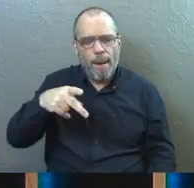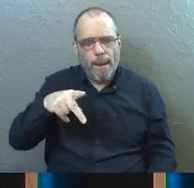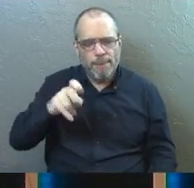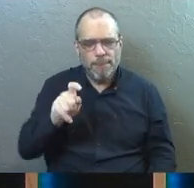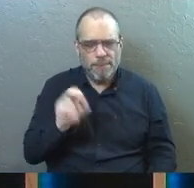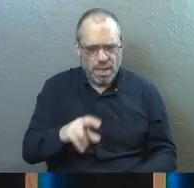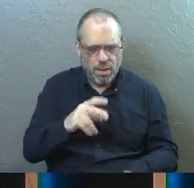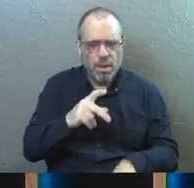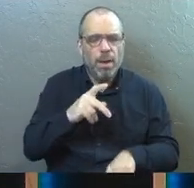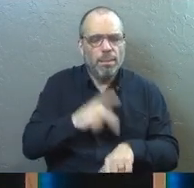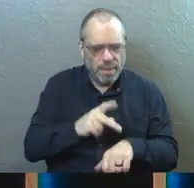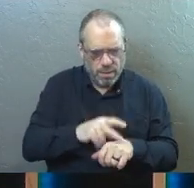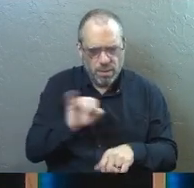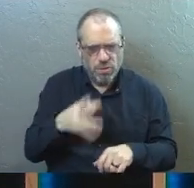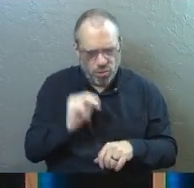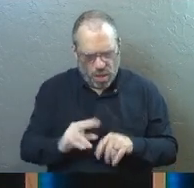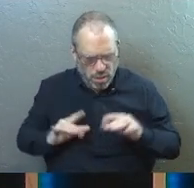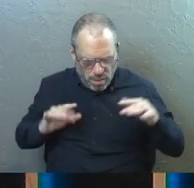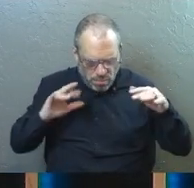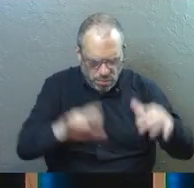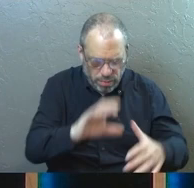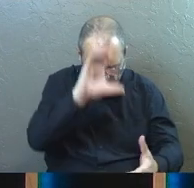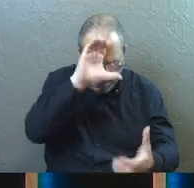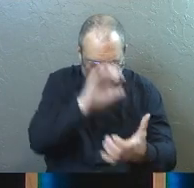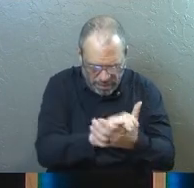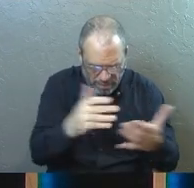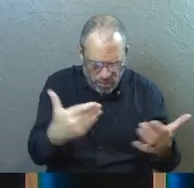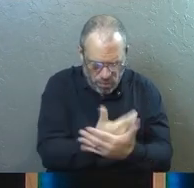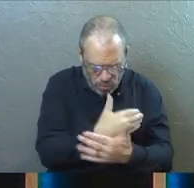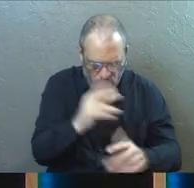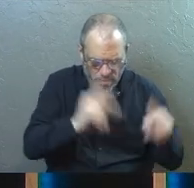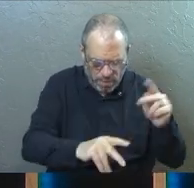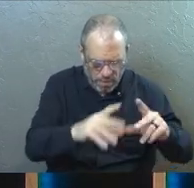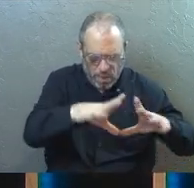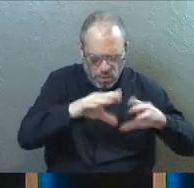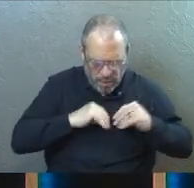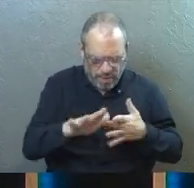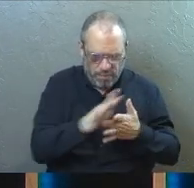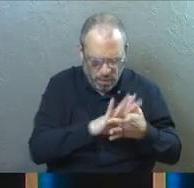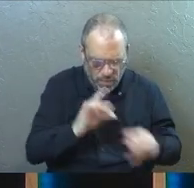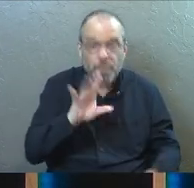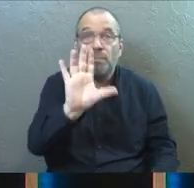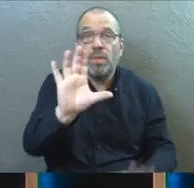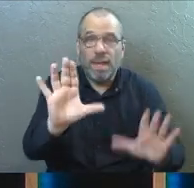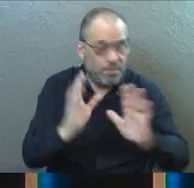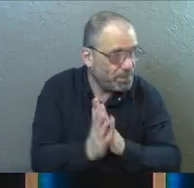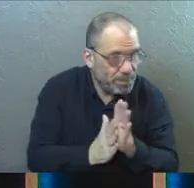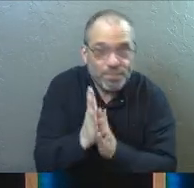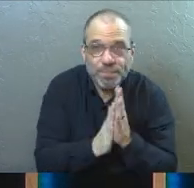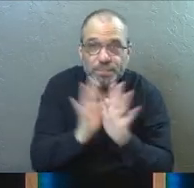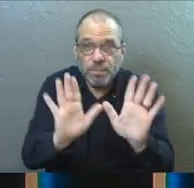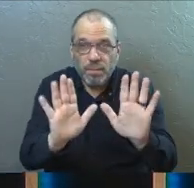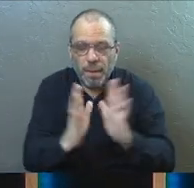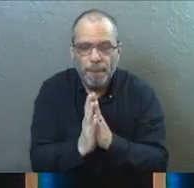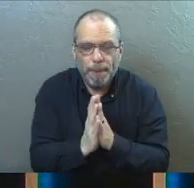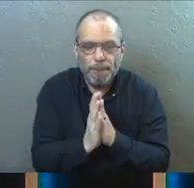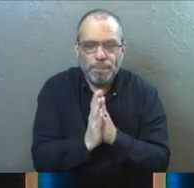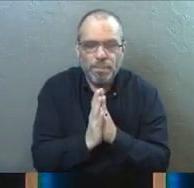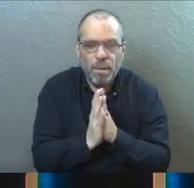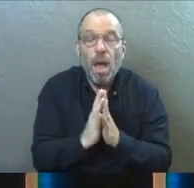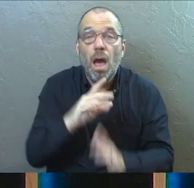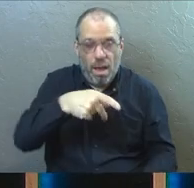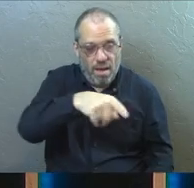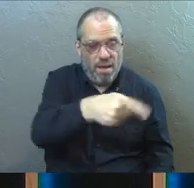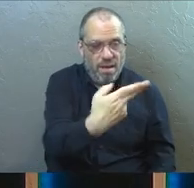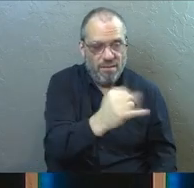there. And as soon as they arrived, they prayed for these new believers to receive the Holy Spirit. So here's an interesting little thing that happens is